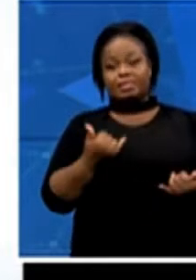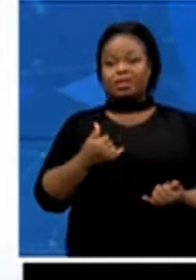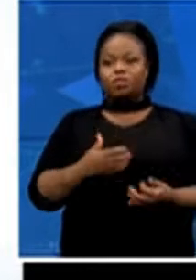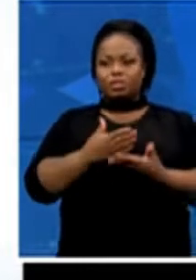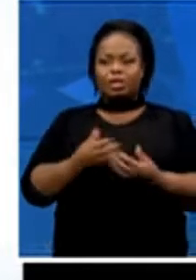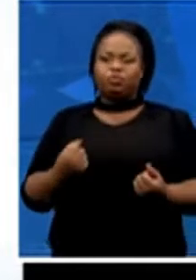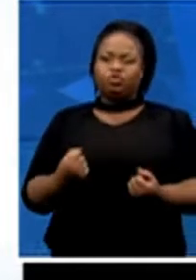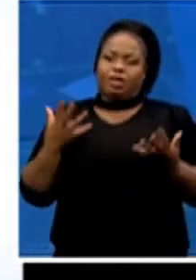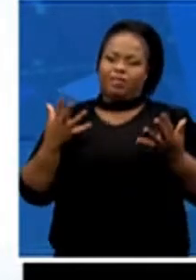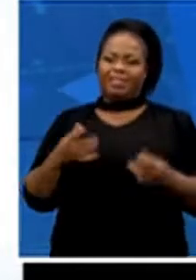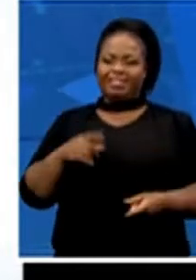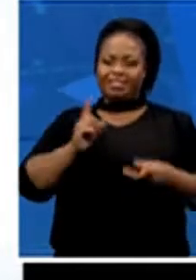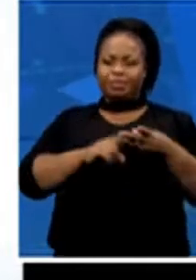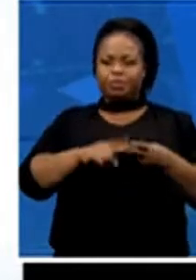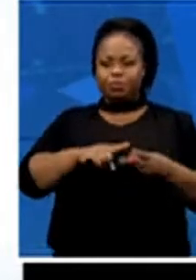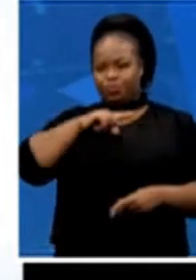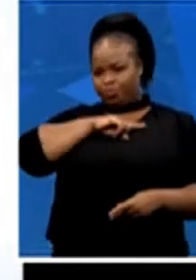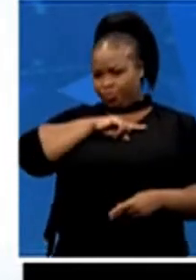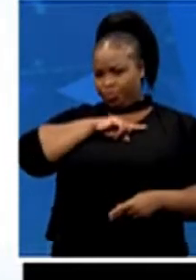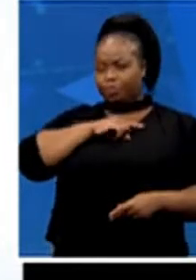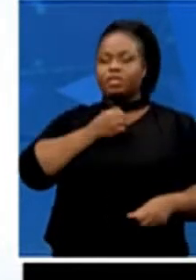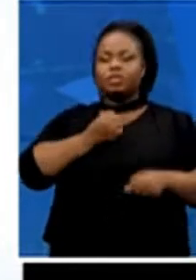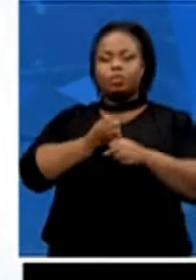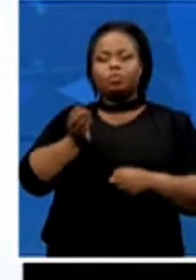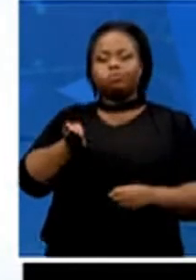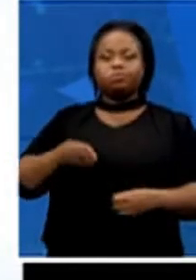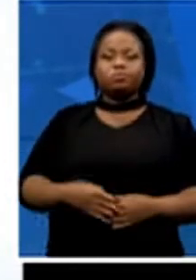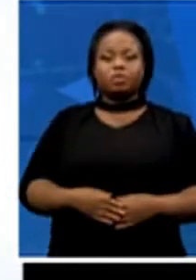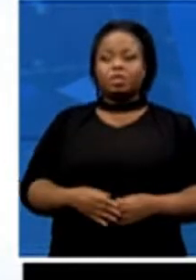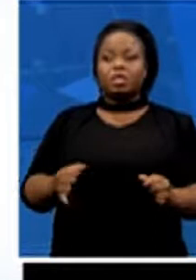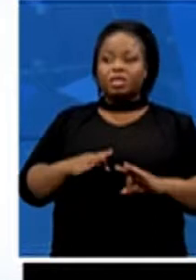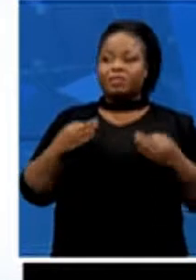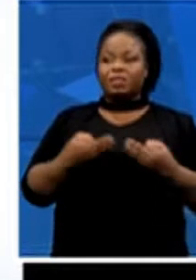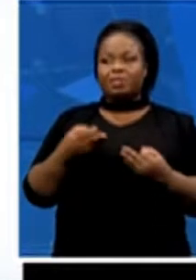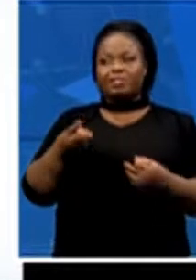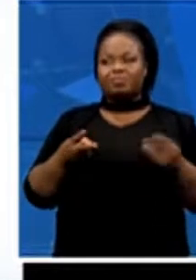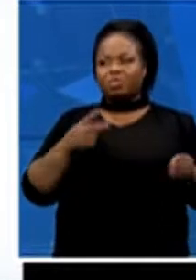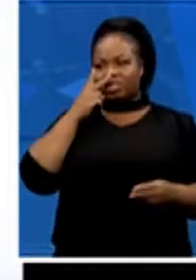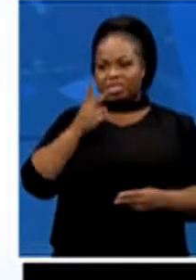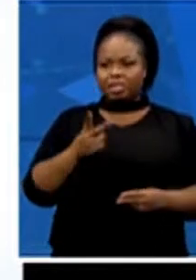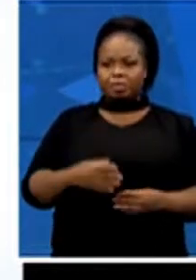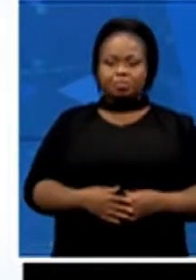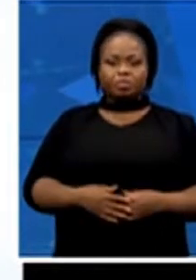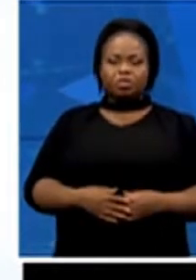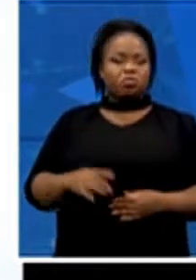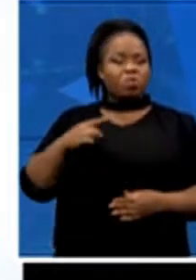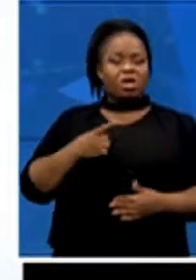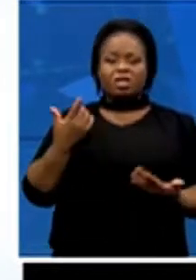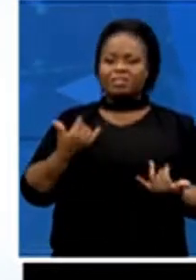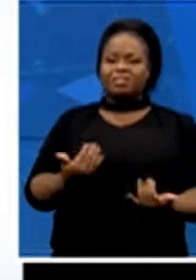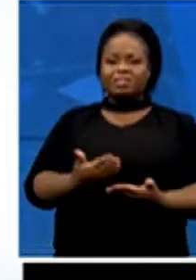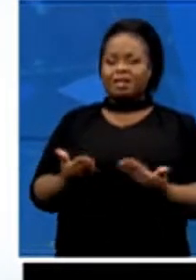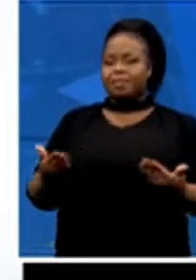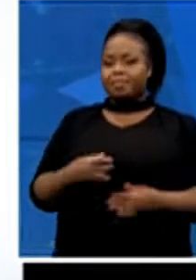And this plays out in terms of family in the fact that there was a lack of private coaching. And I'm going to talk about that amongst many of